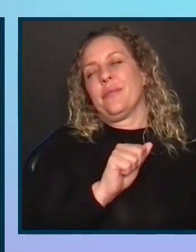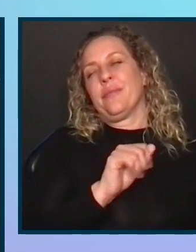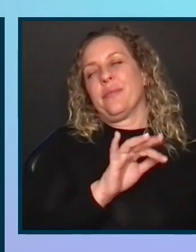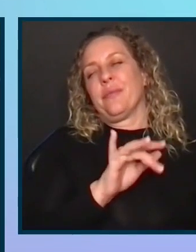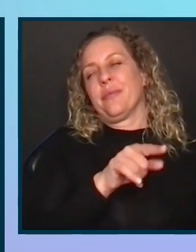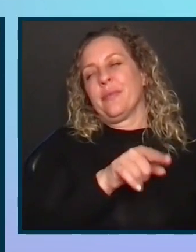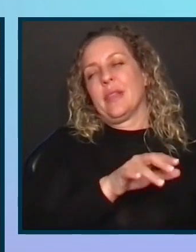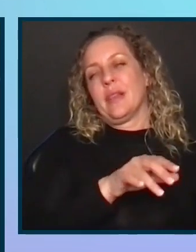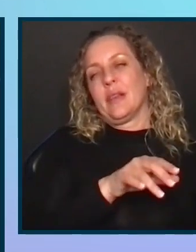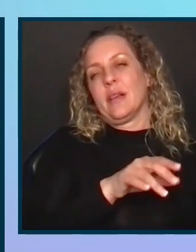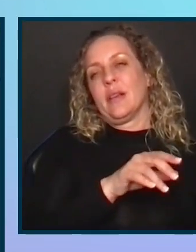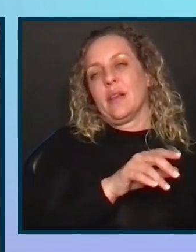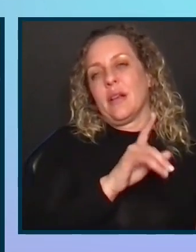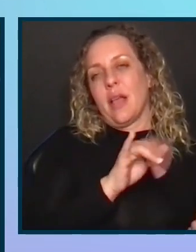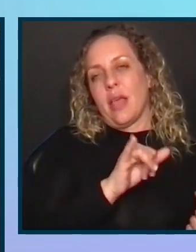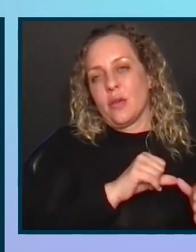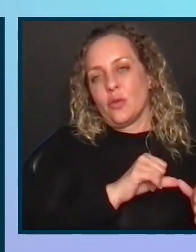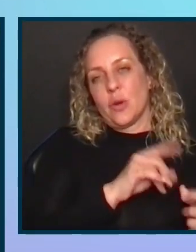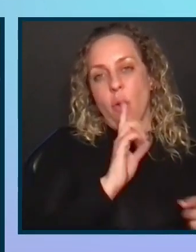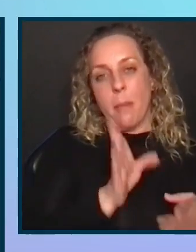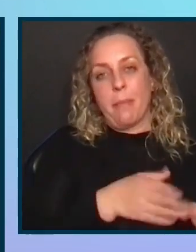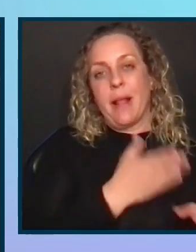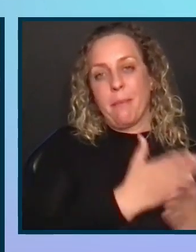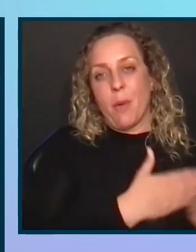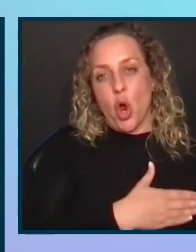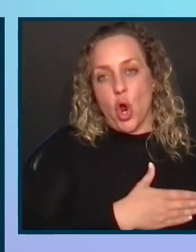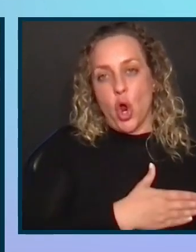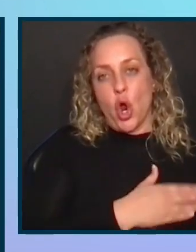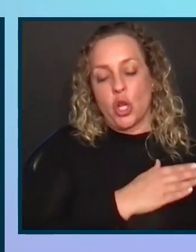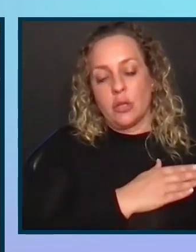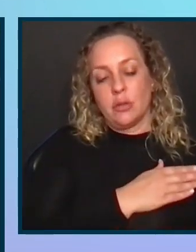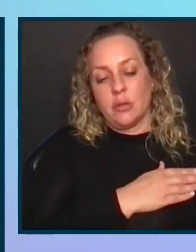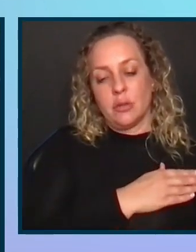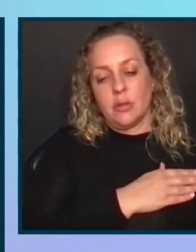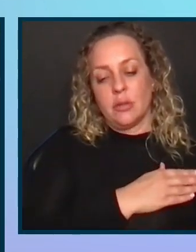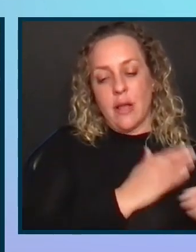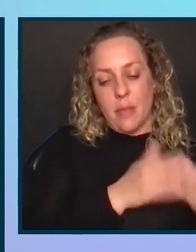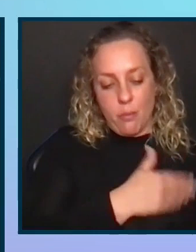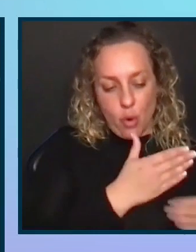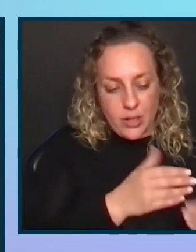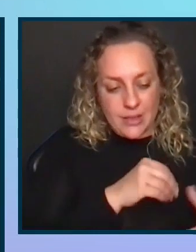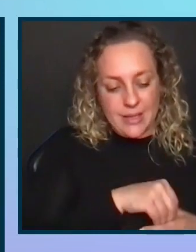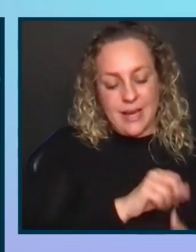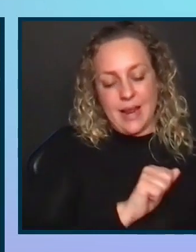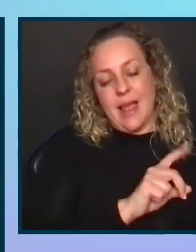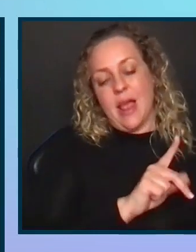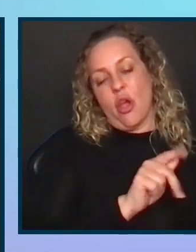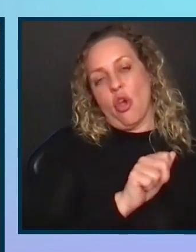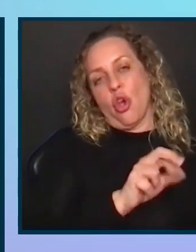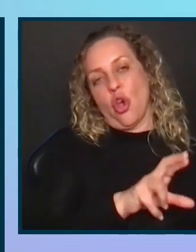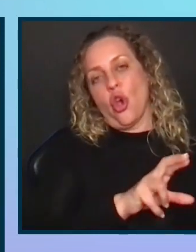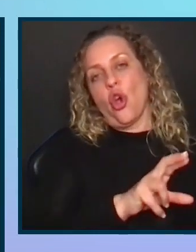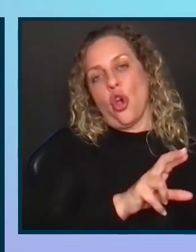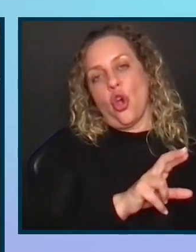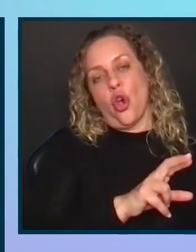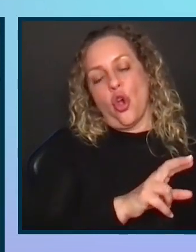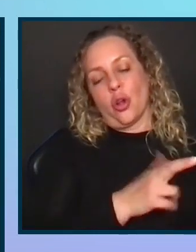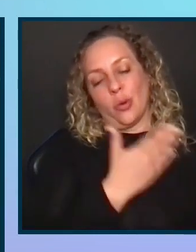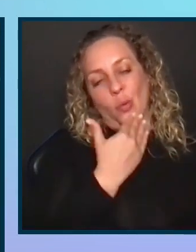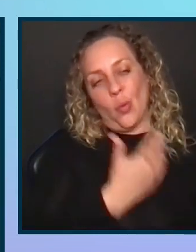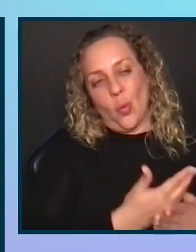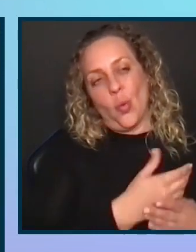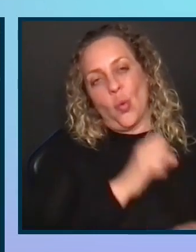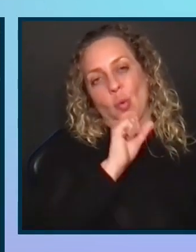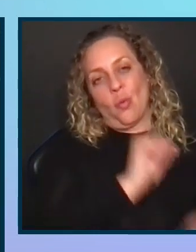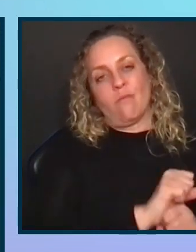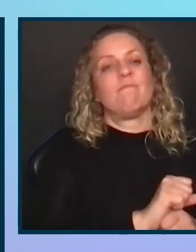rigidity or the actual planning part structure of the process in ADCAR has a tendency to work very well in